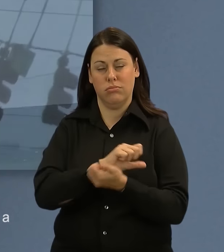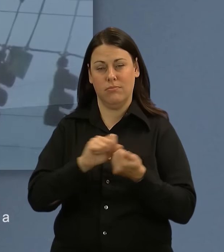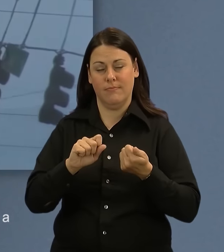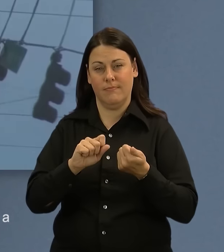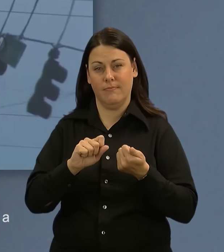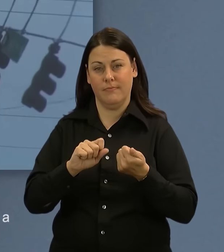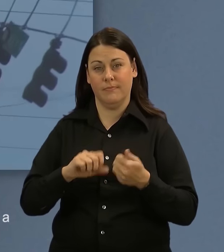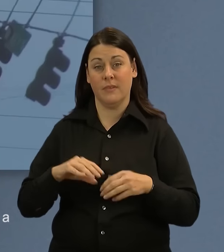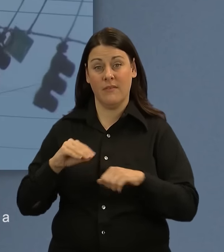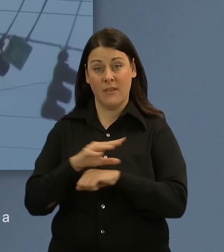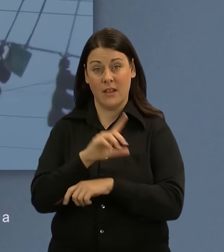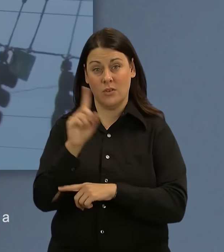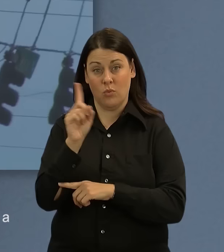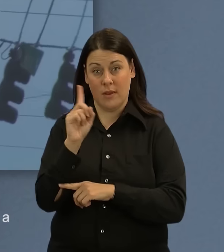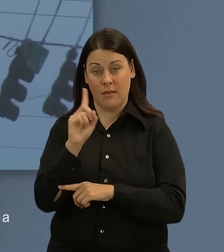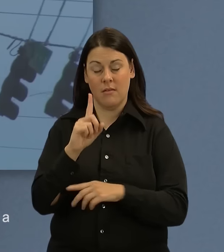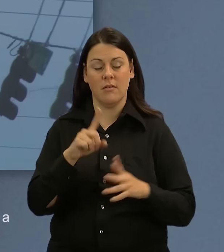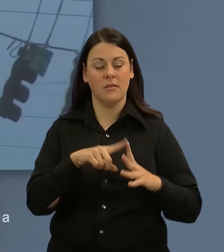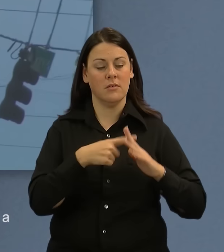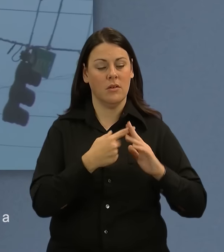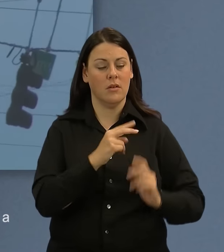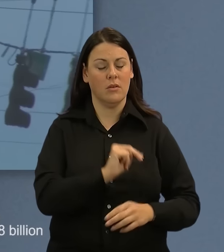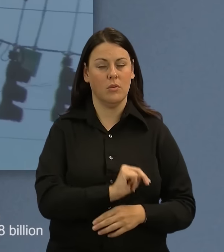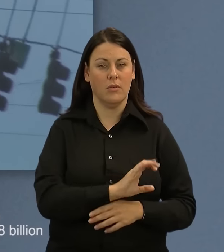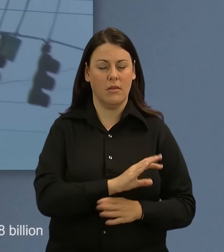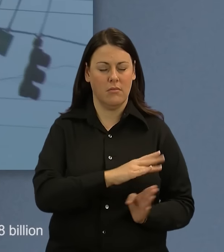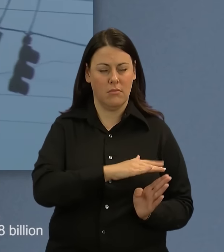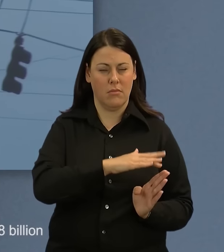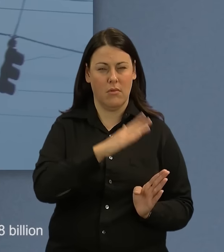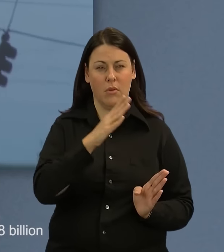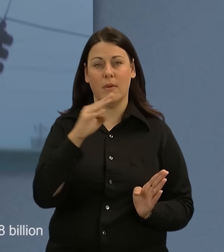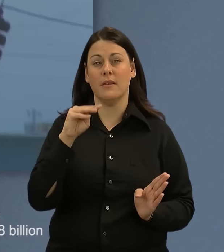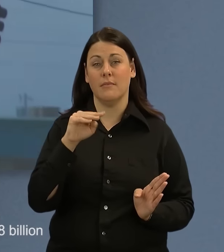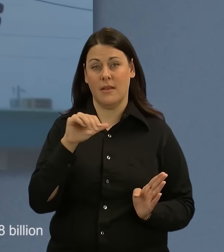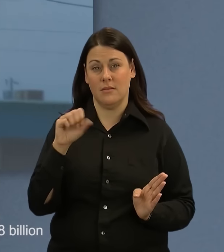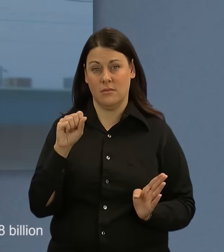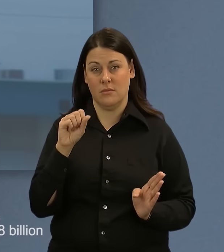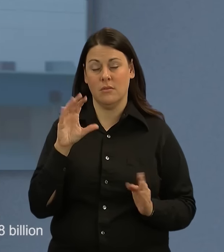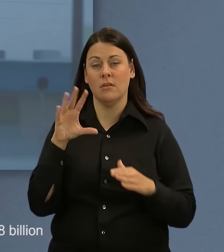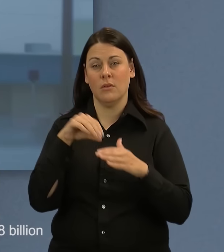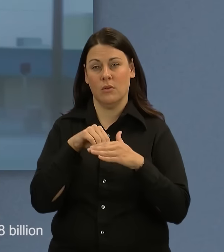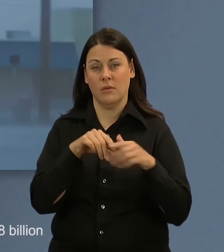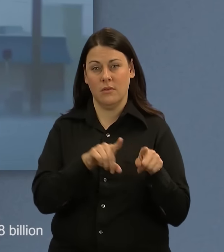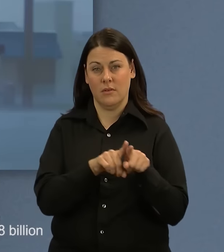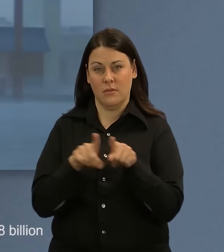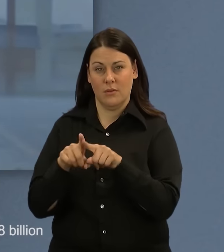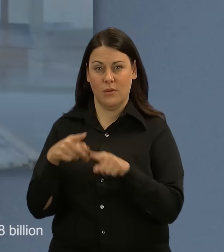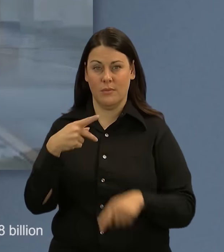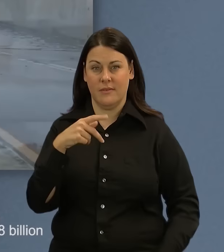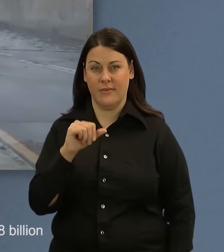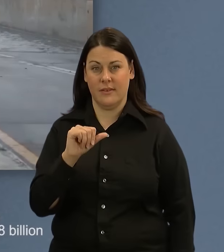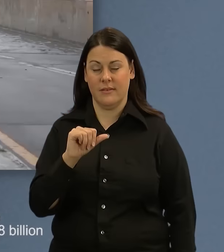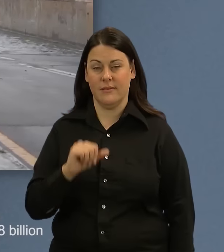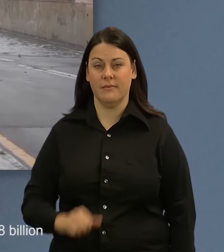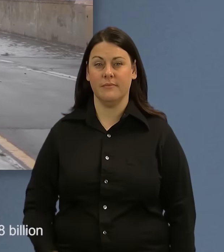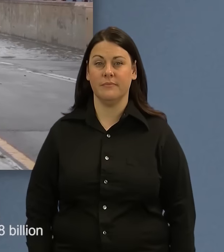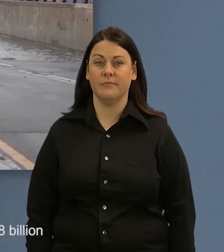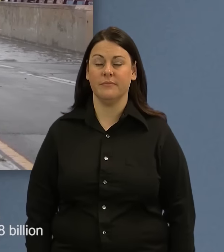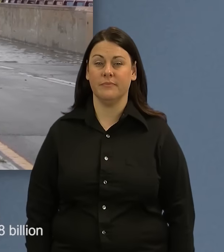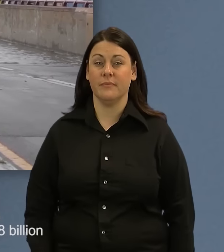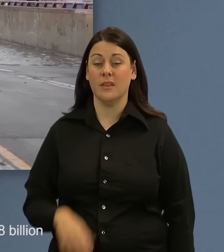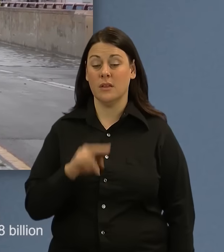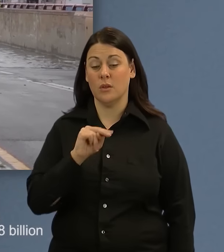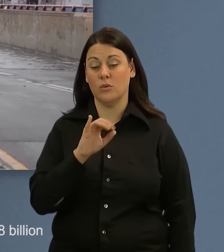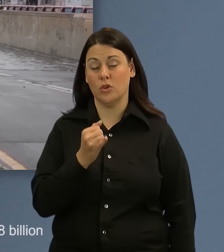Affected areas extended from North Carolina to Massachusetts, including Pennsylvania. New